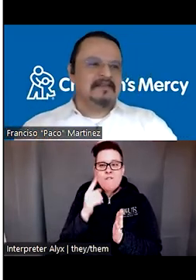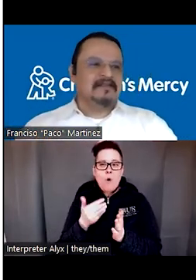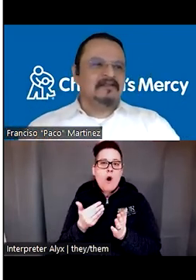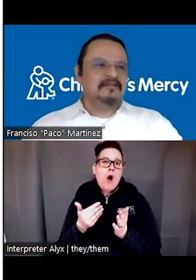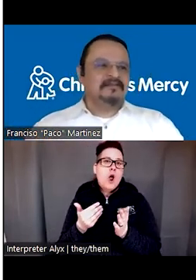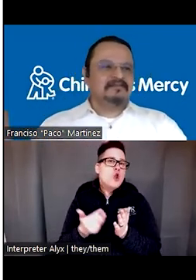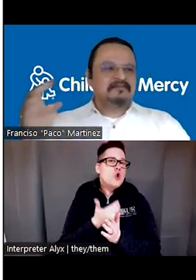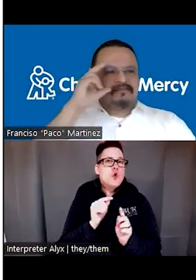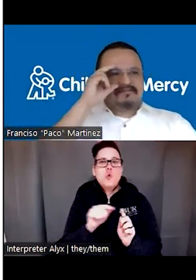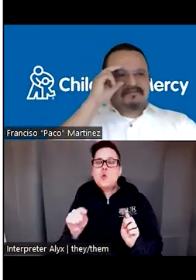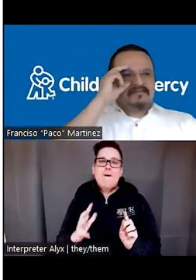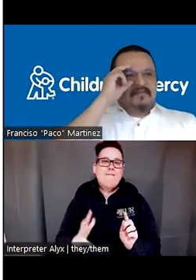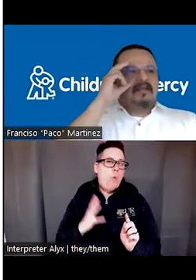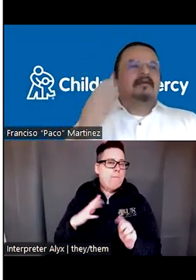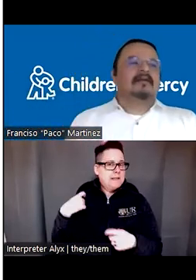medicinas.